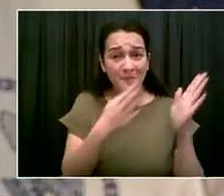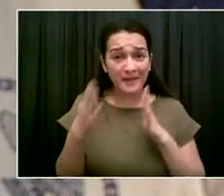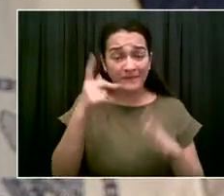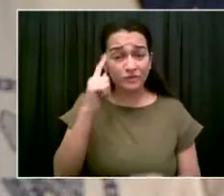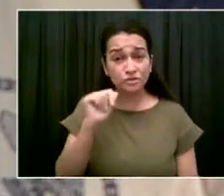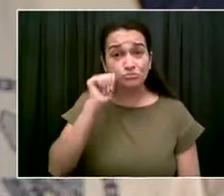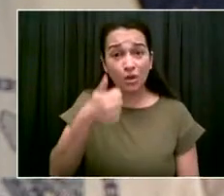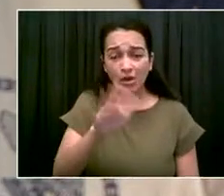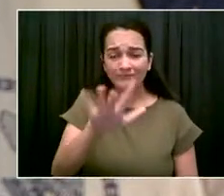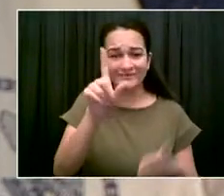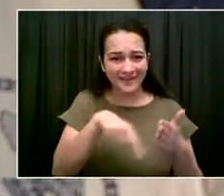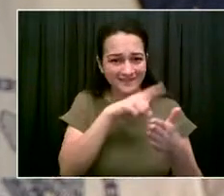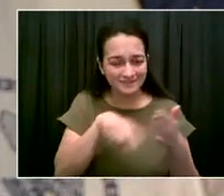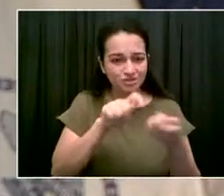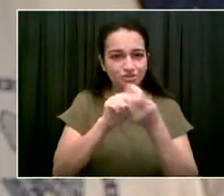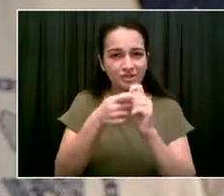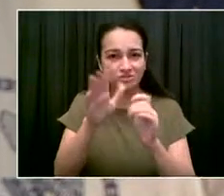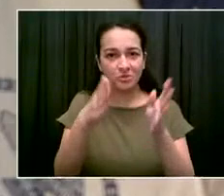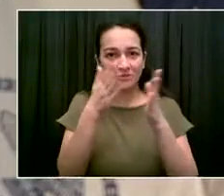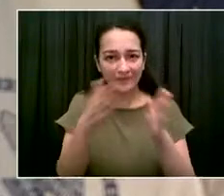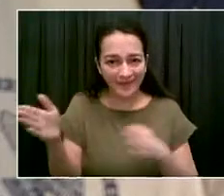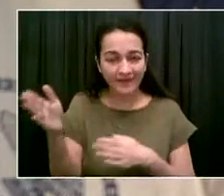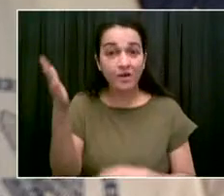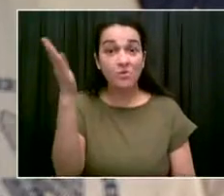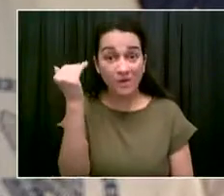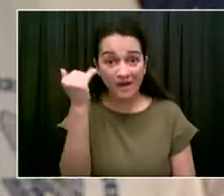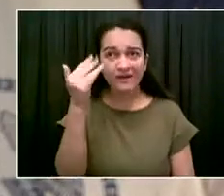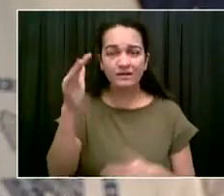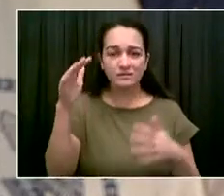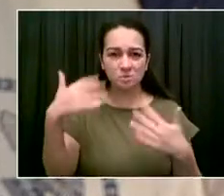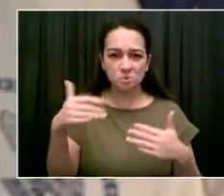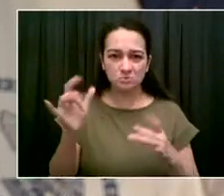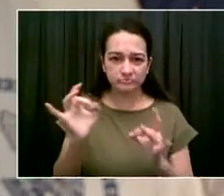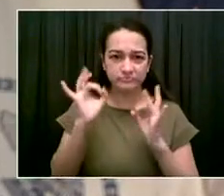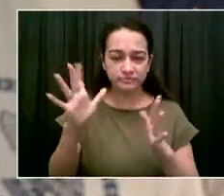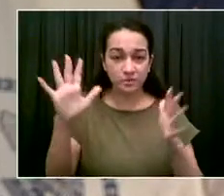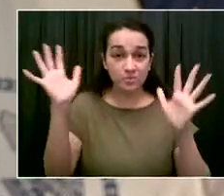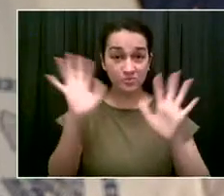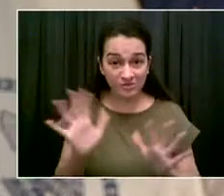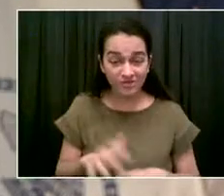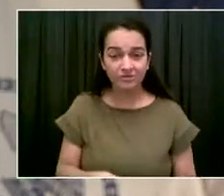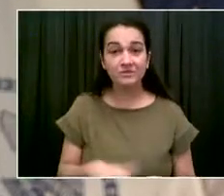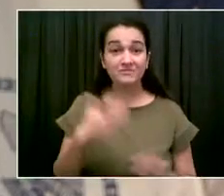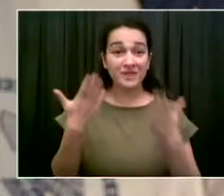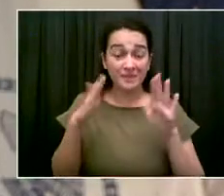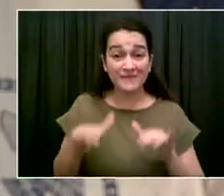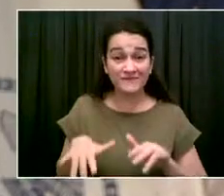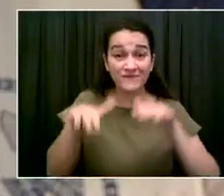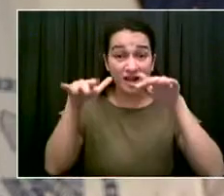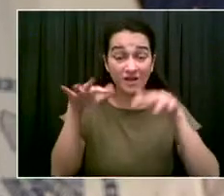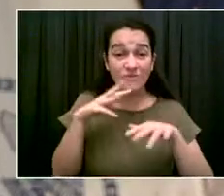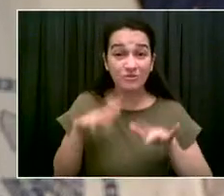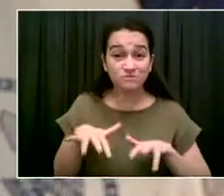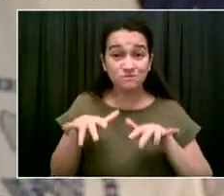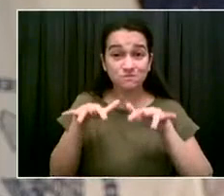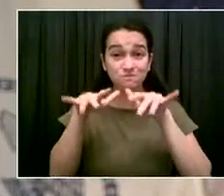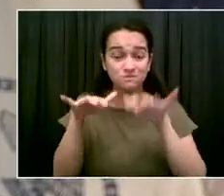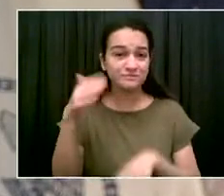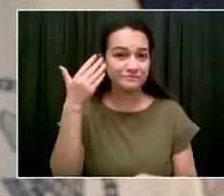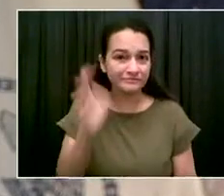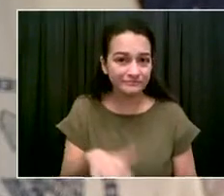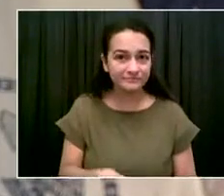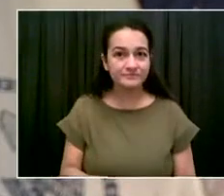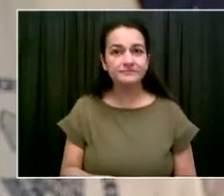flooding. Take whatever steps you can prepare. We'll constantly update you. If you have belongings outside that might fly around in